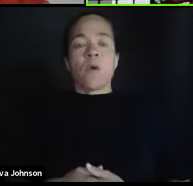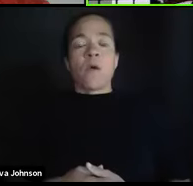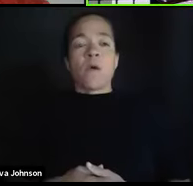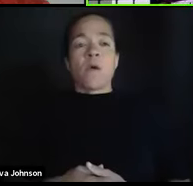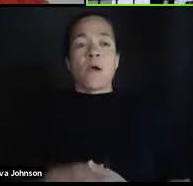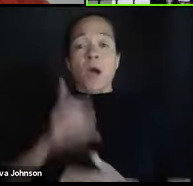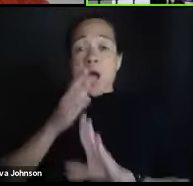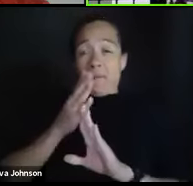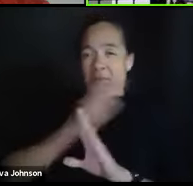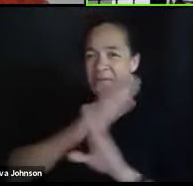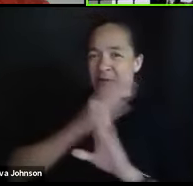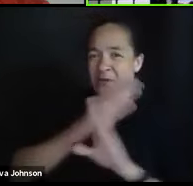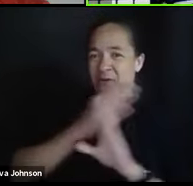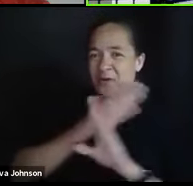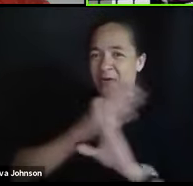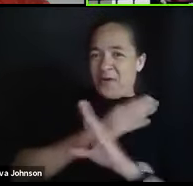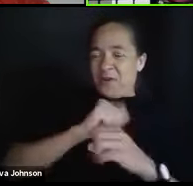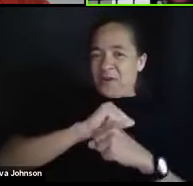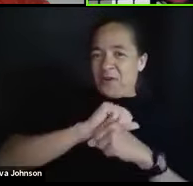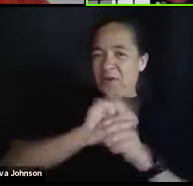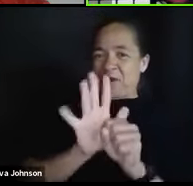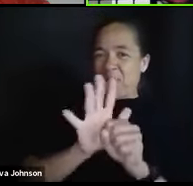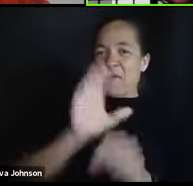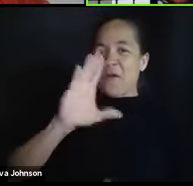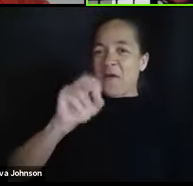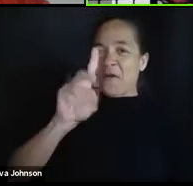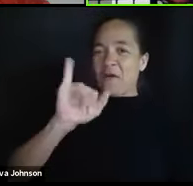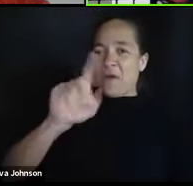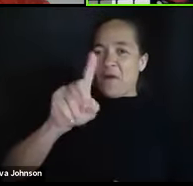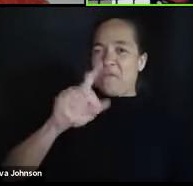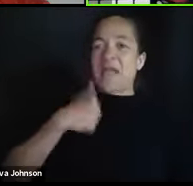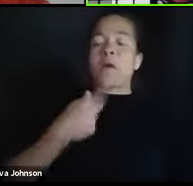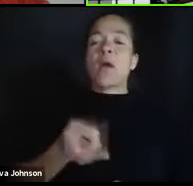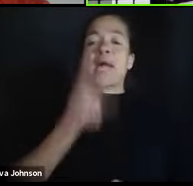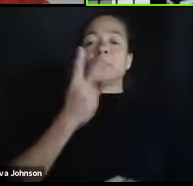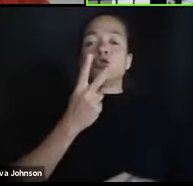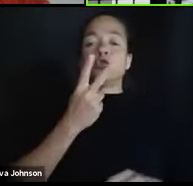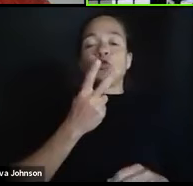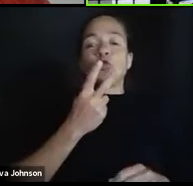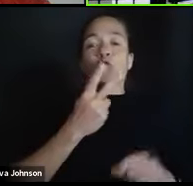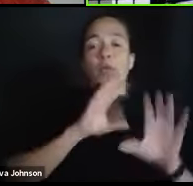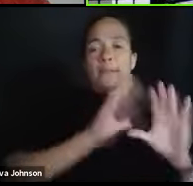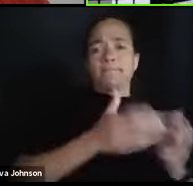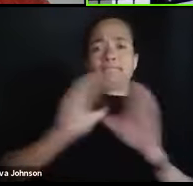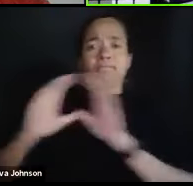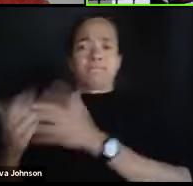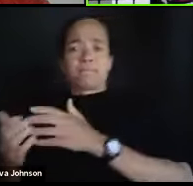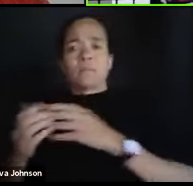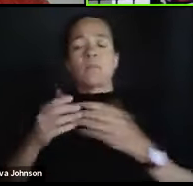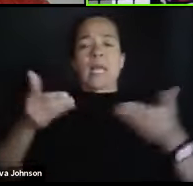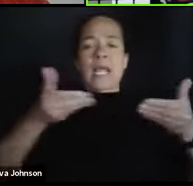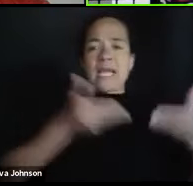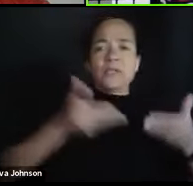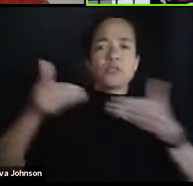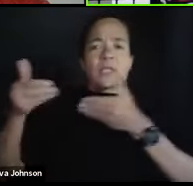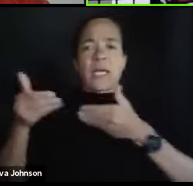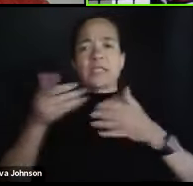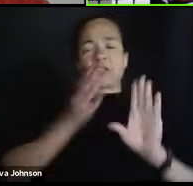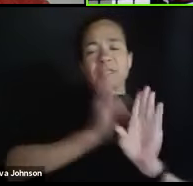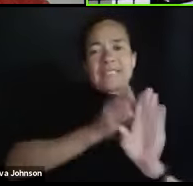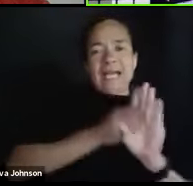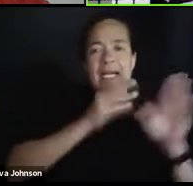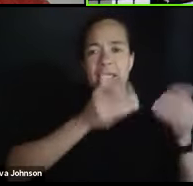COVID issue, had two sections of introduction to psychology offered every